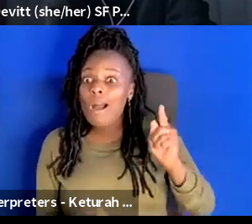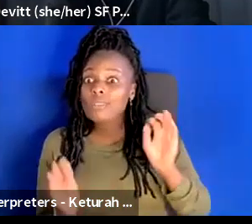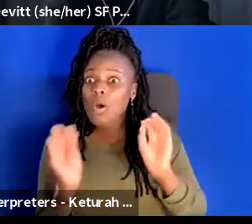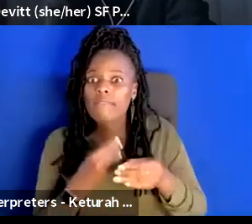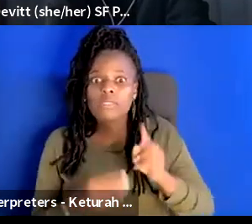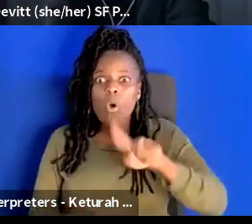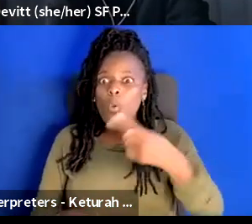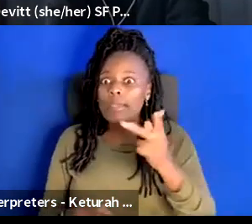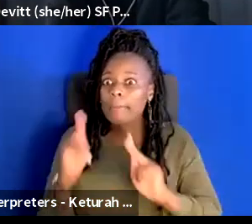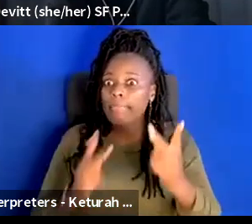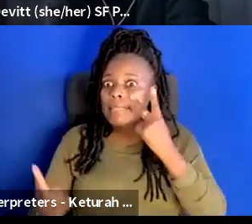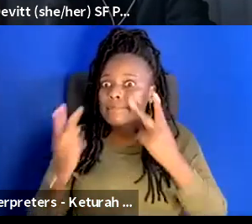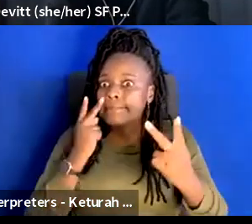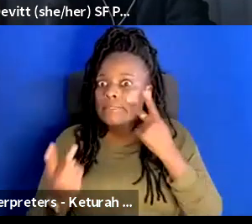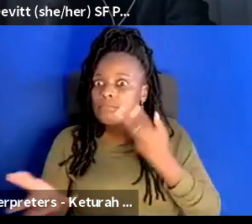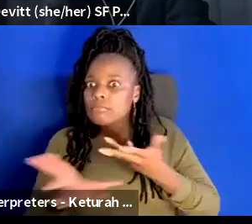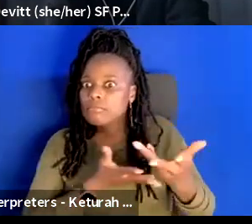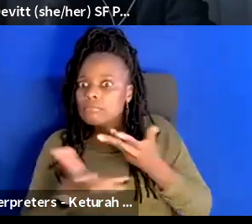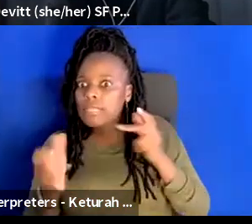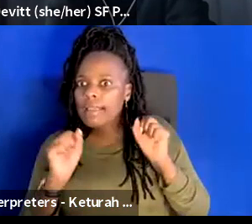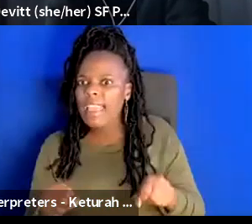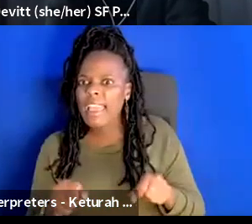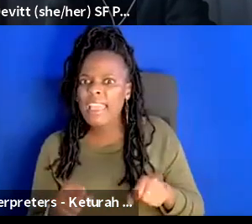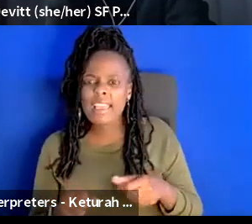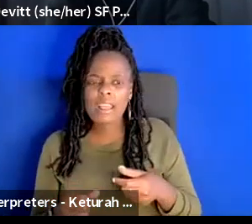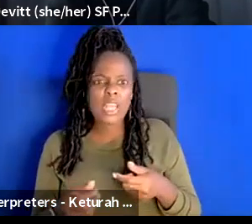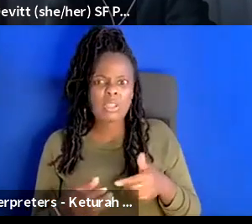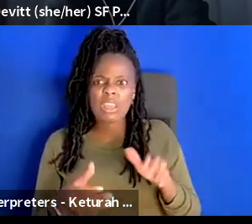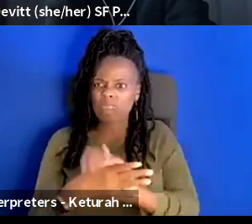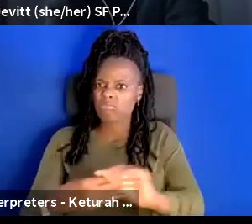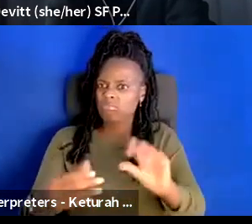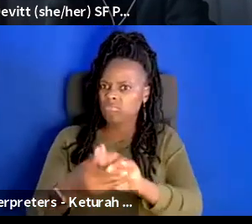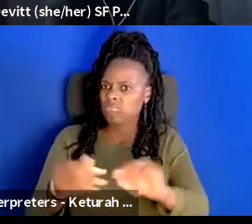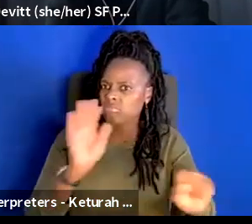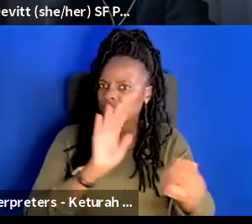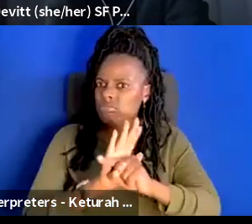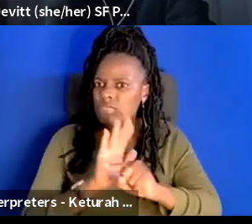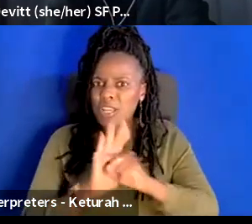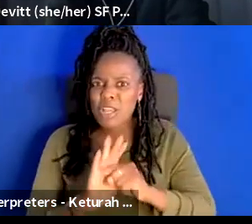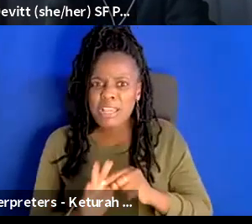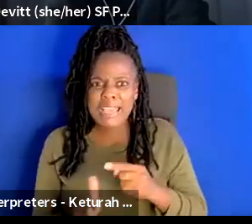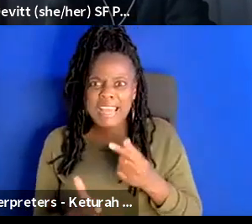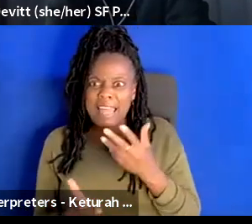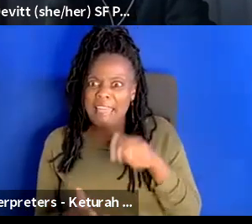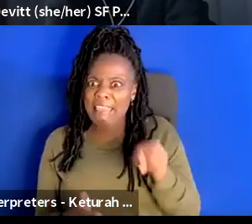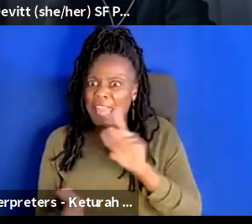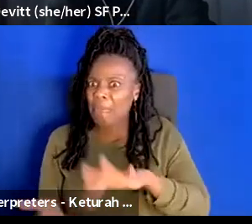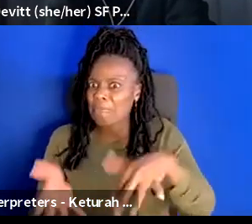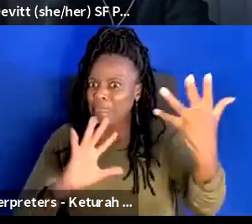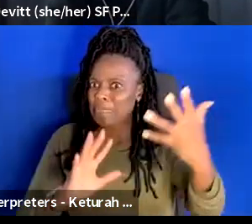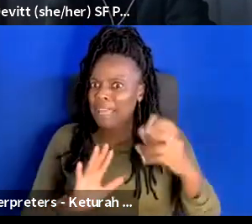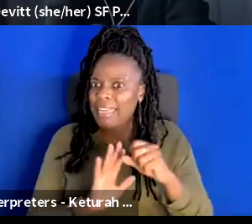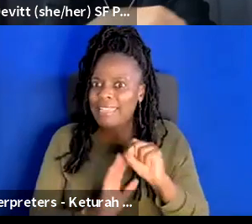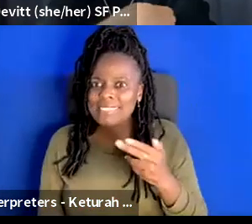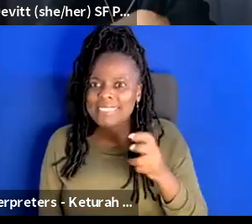can see and and speak with so then they villainize the people of color as if they have created the season it's like no they didn't